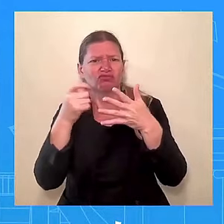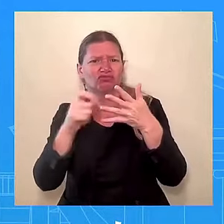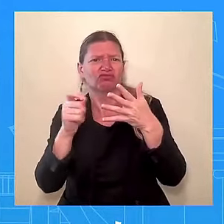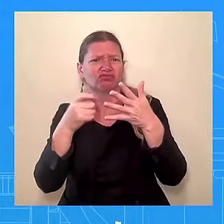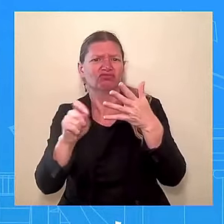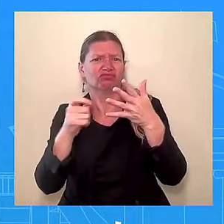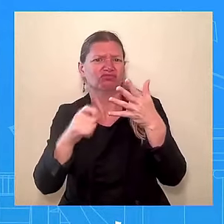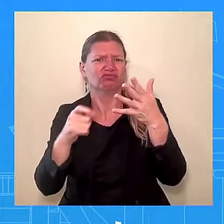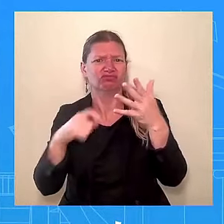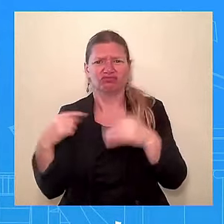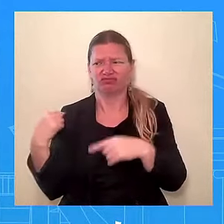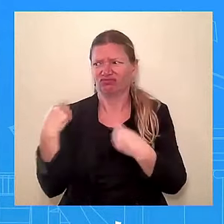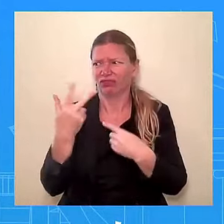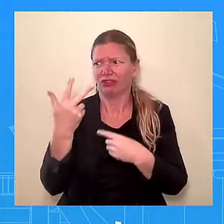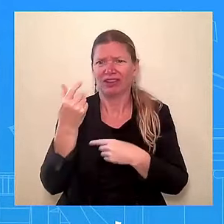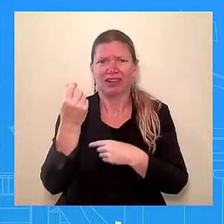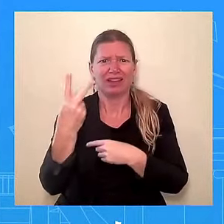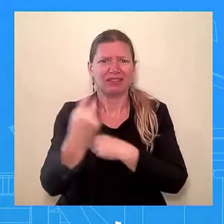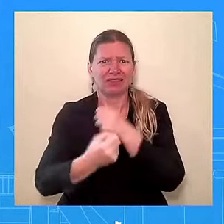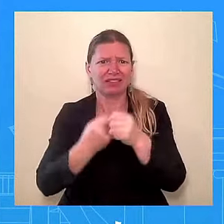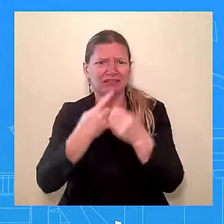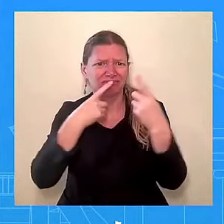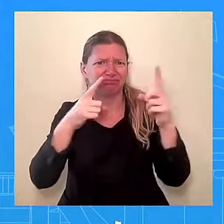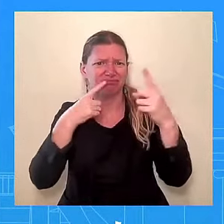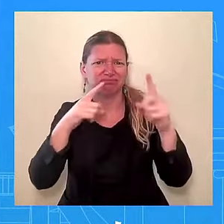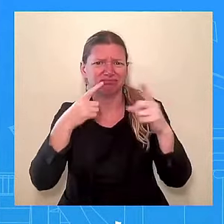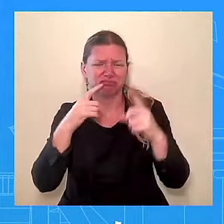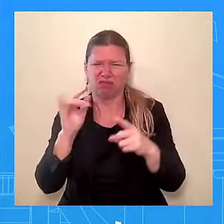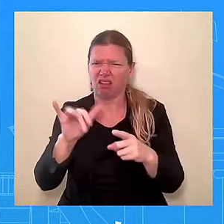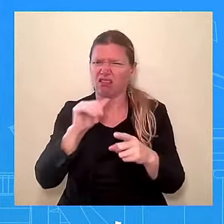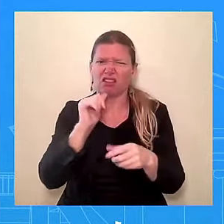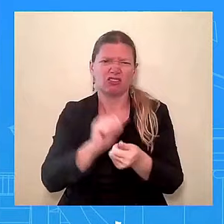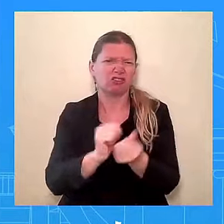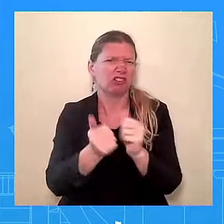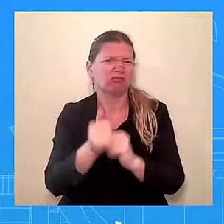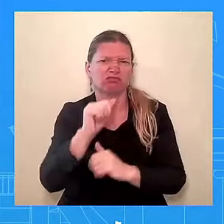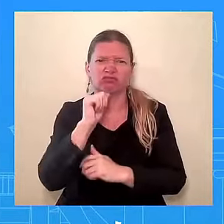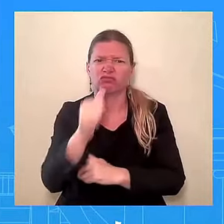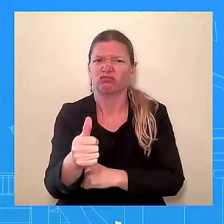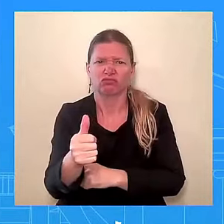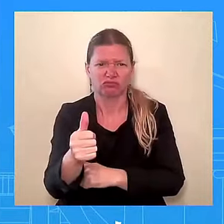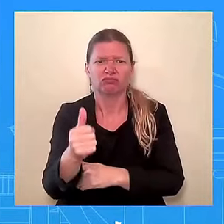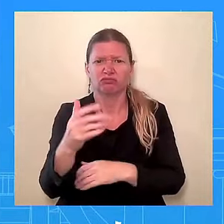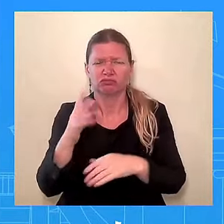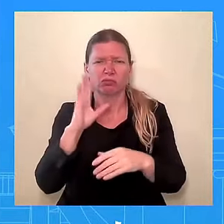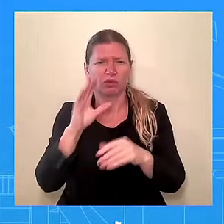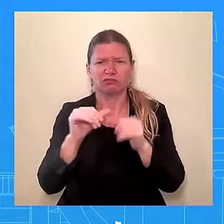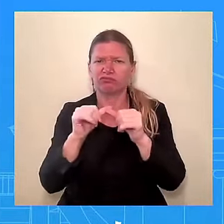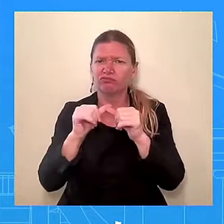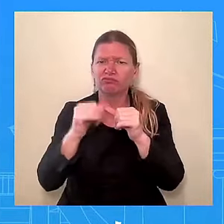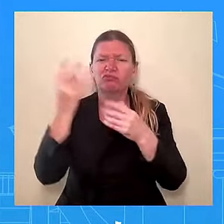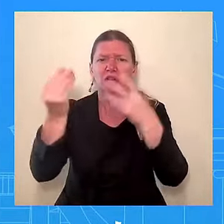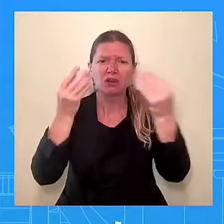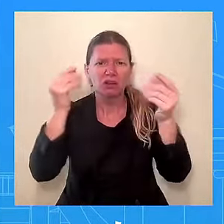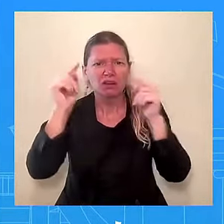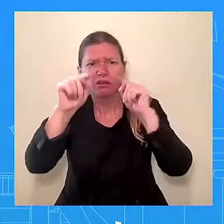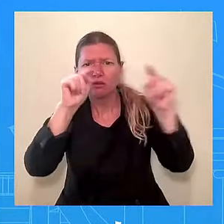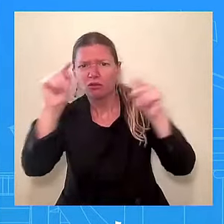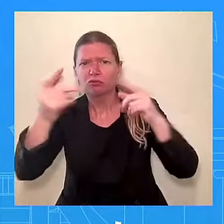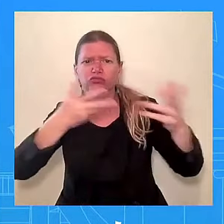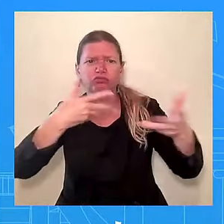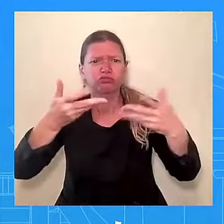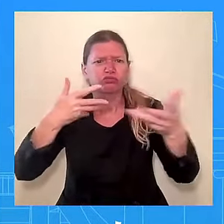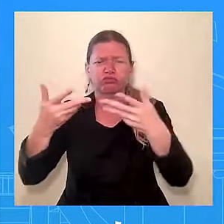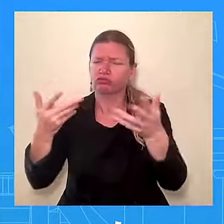certainly will be out there. And the president does want to continue to speak directly to the American people. You will see him.